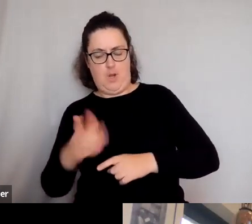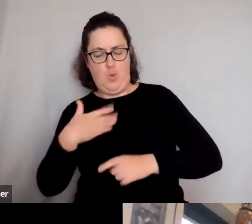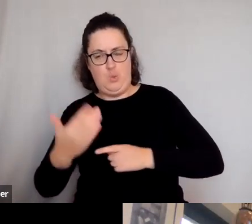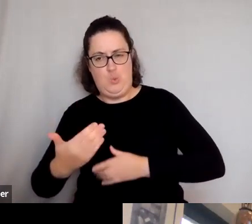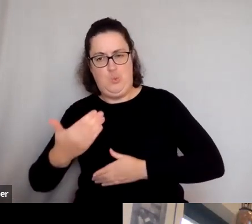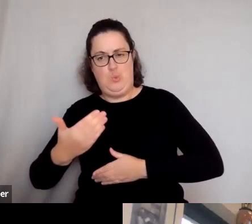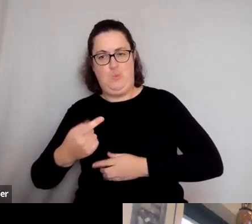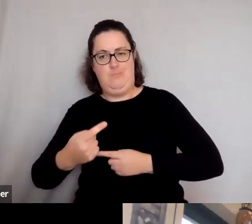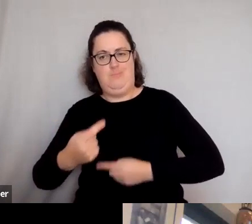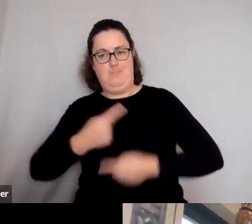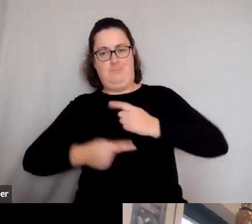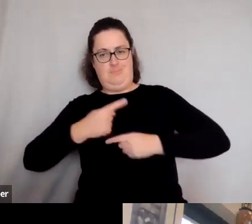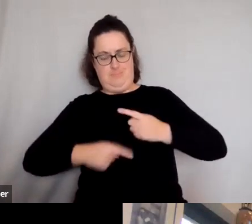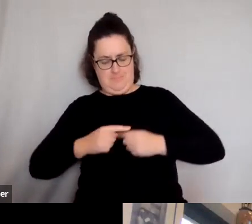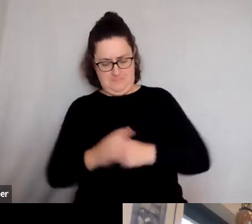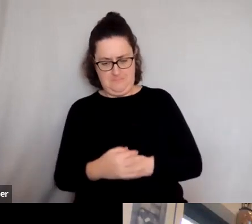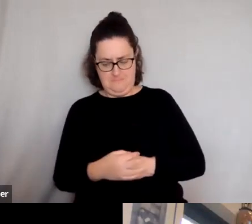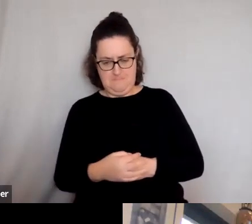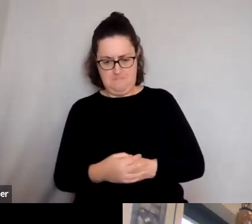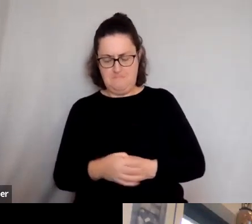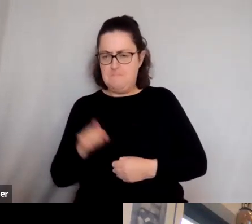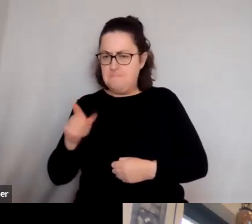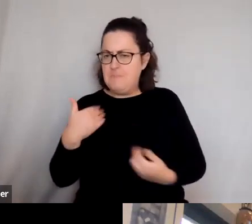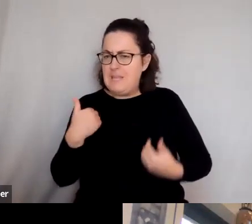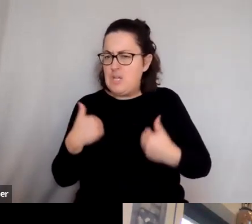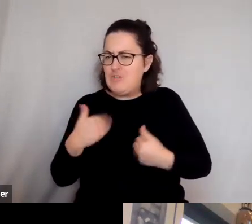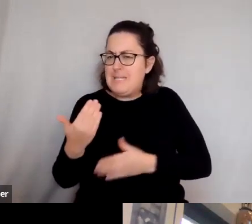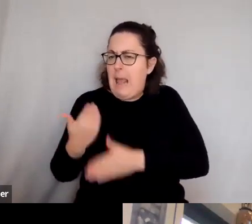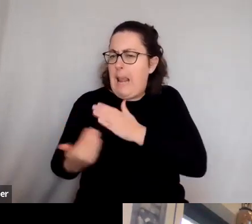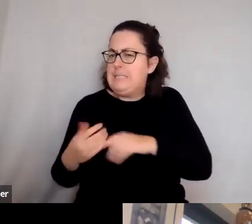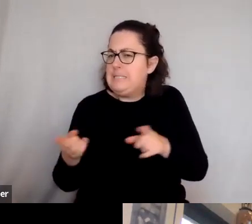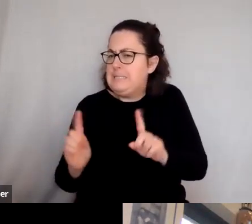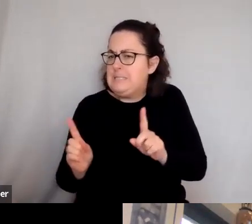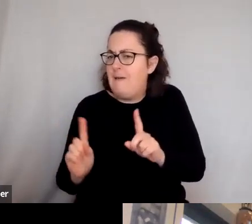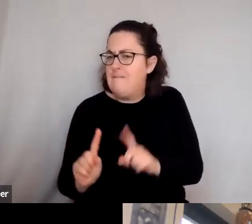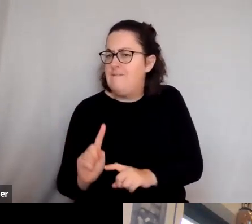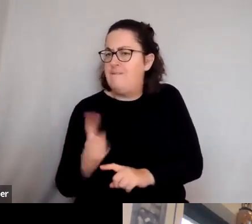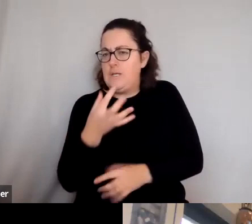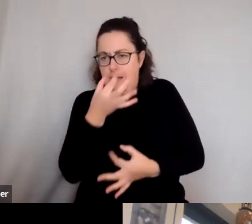You, you, what, what made you interested in classics? What, what first gave you that?